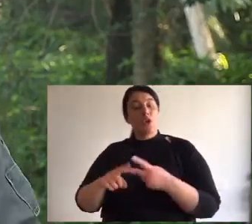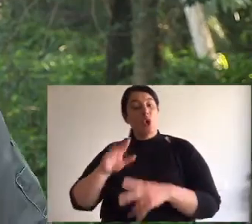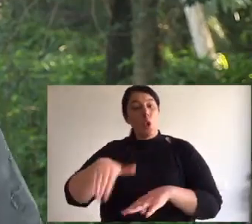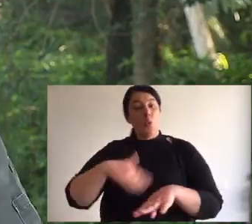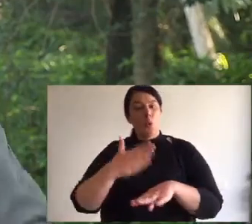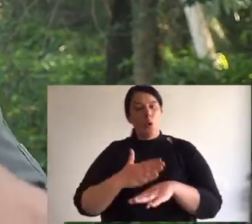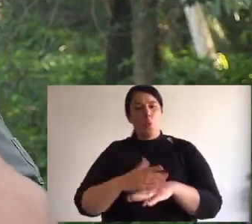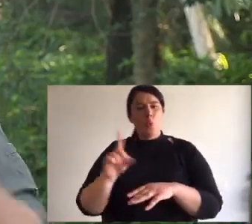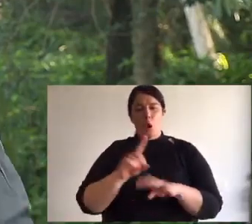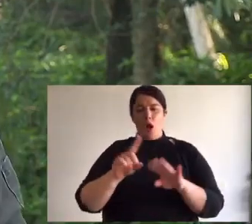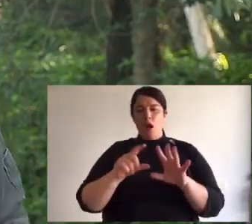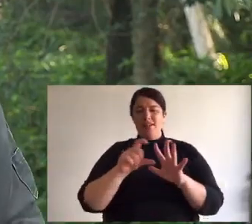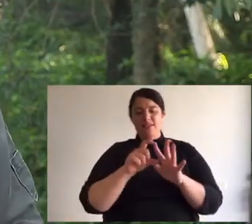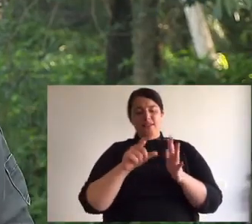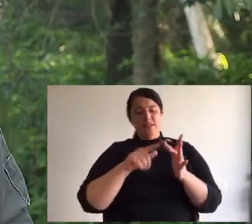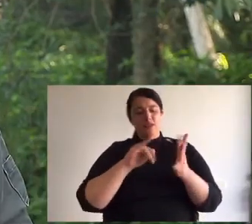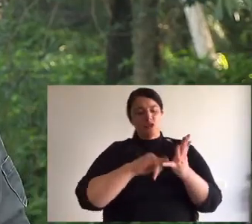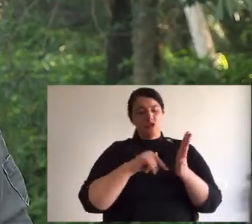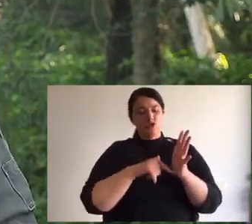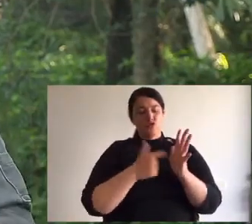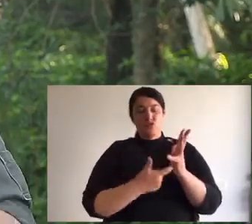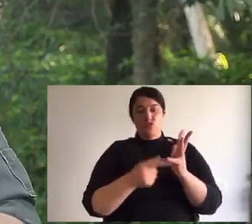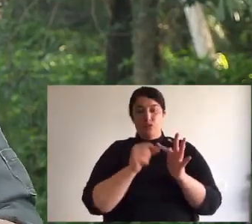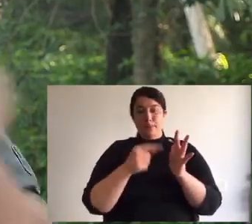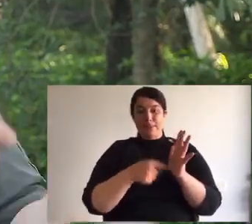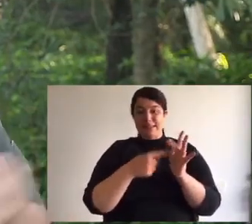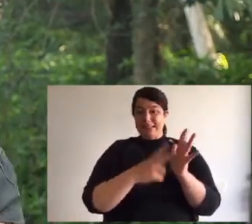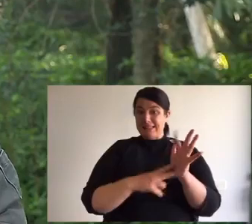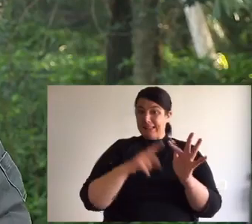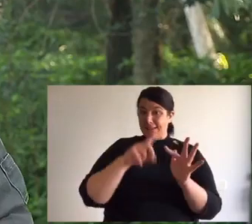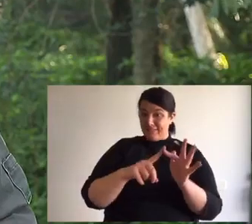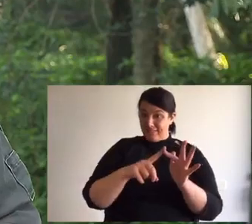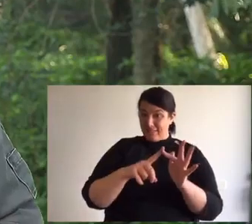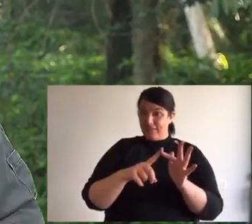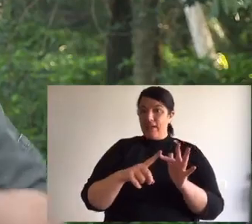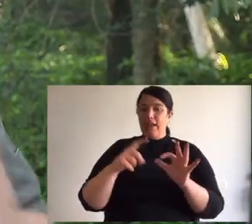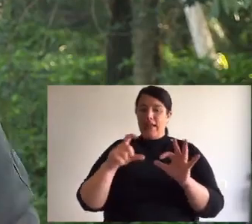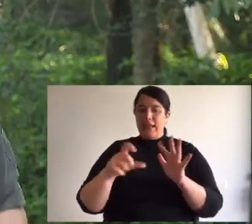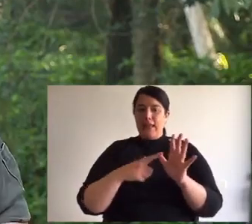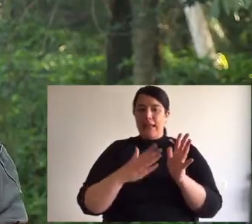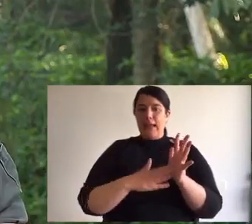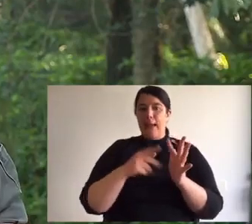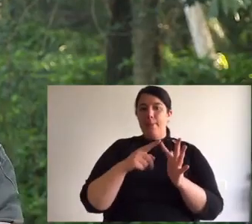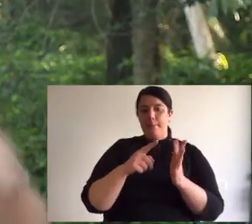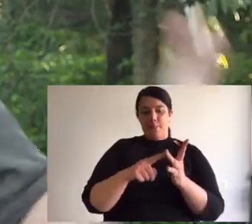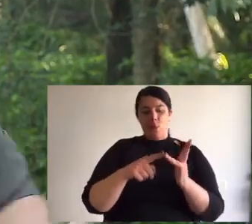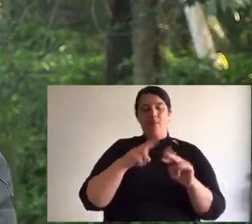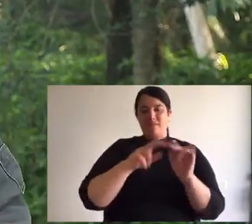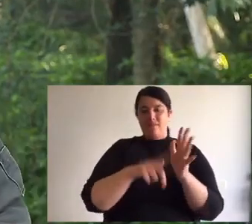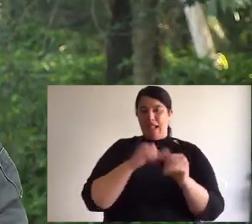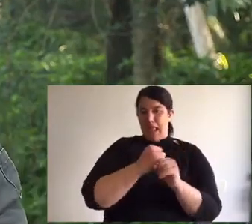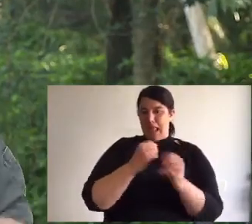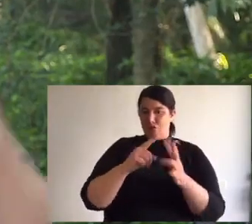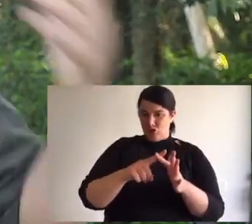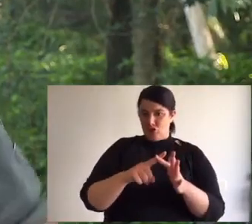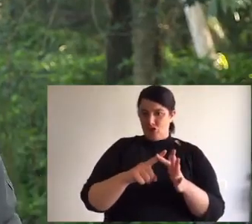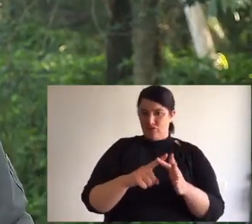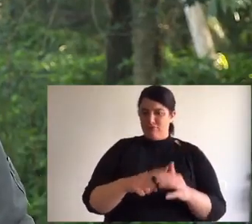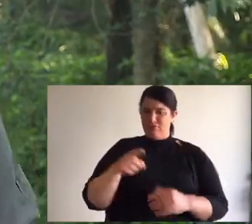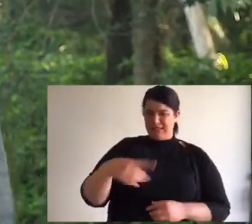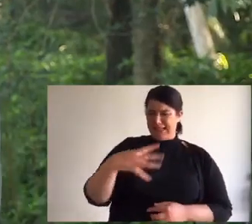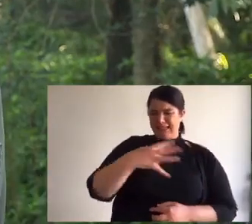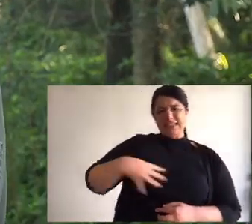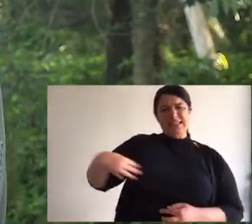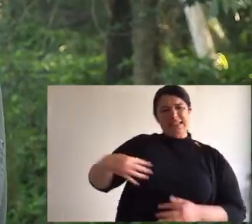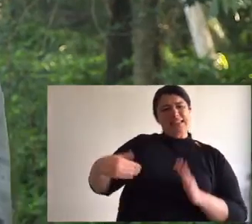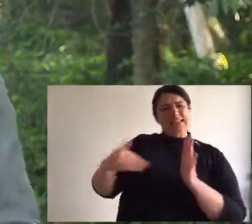I'd like you to look up disruptive camouflage. I'll give you another example. Zebras in Africa. They're black and